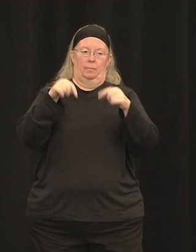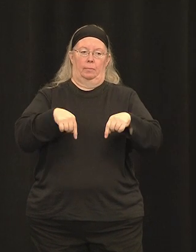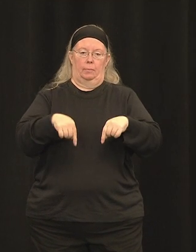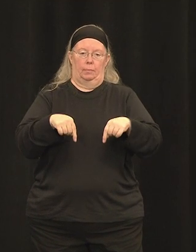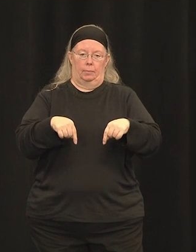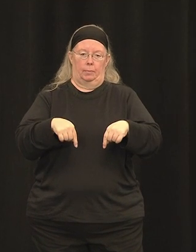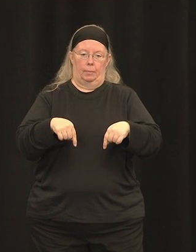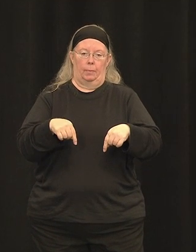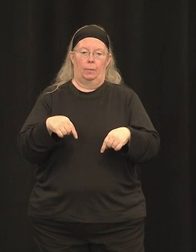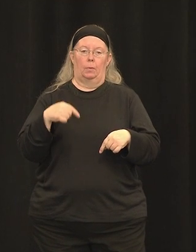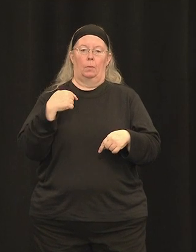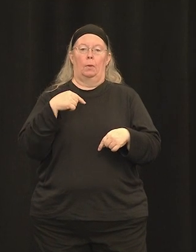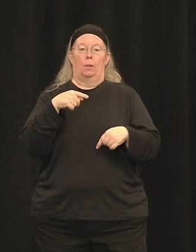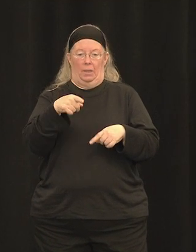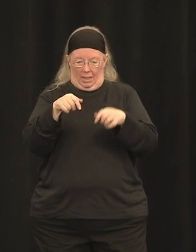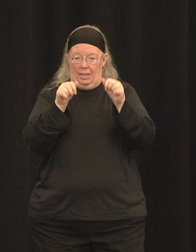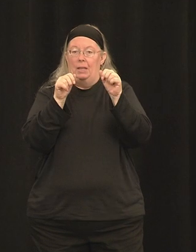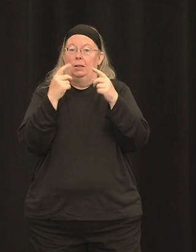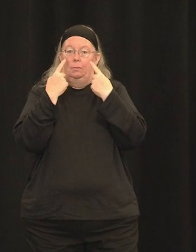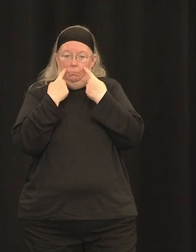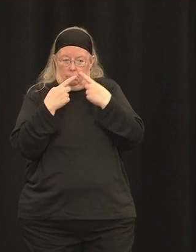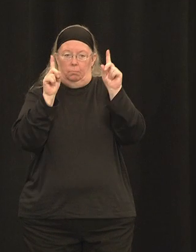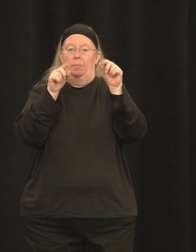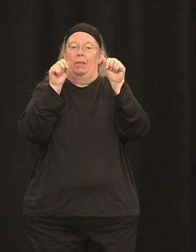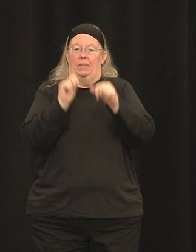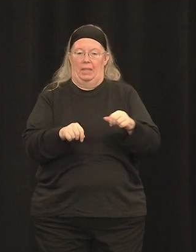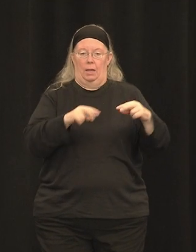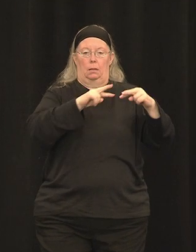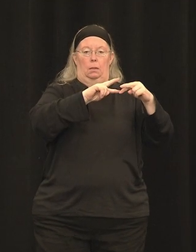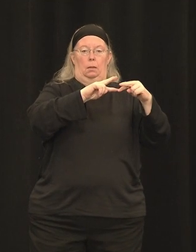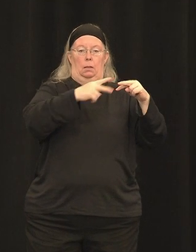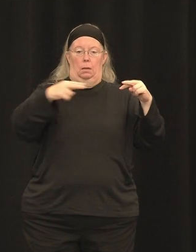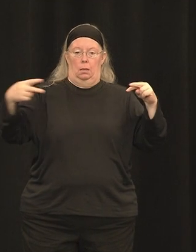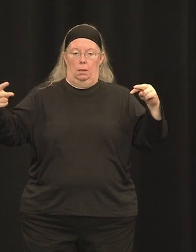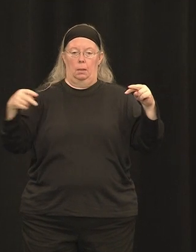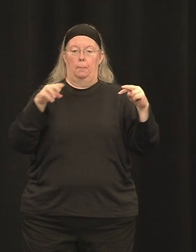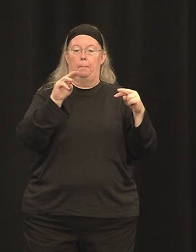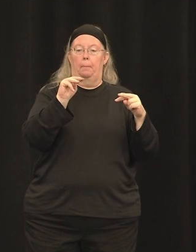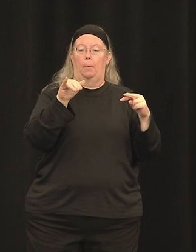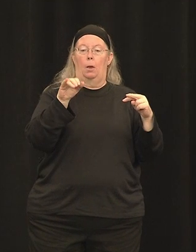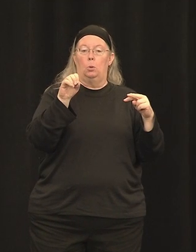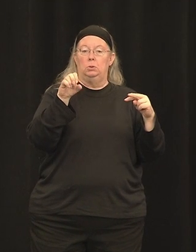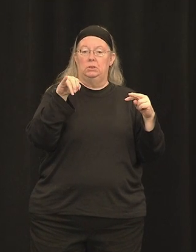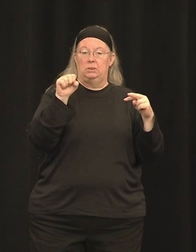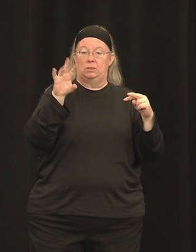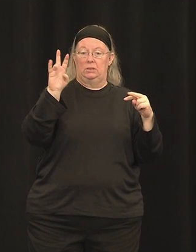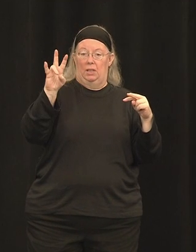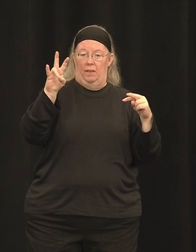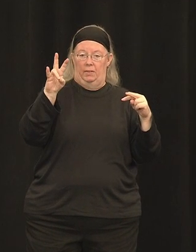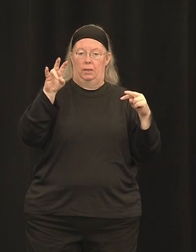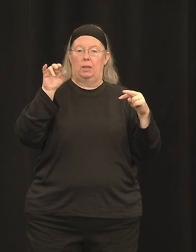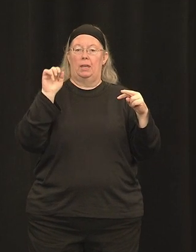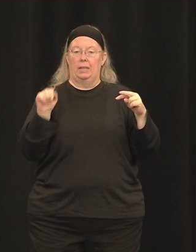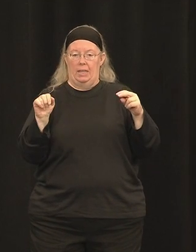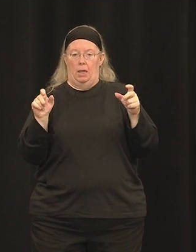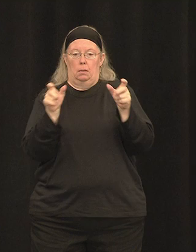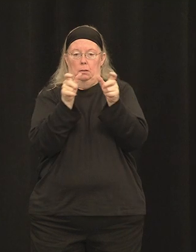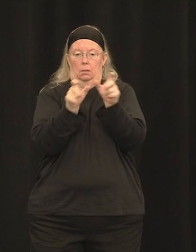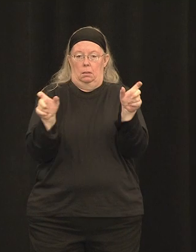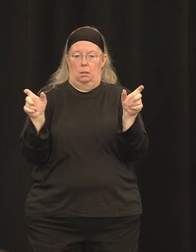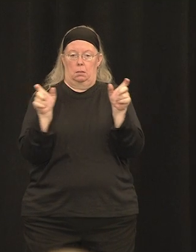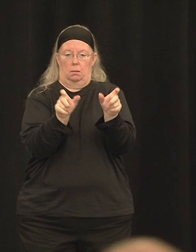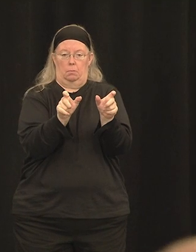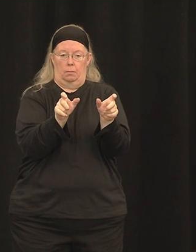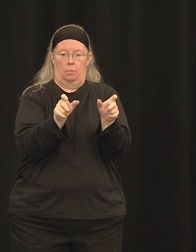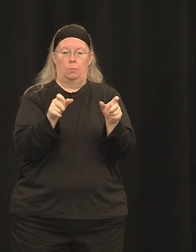full-length myosin 7A protein in a variety of settings. This includes in cells in a dish, in photoreceptors of the mouse